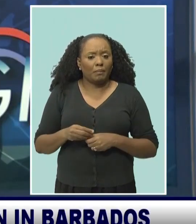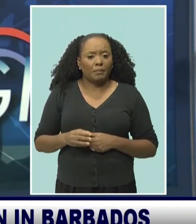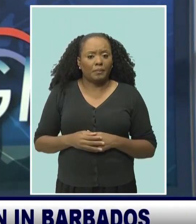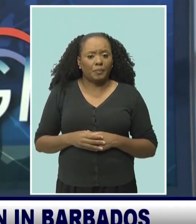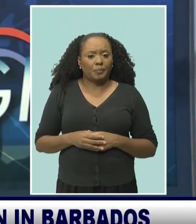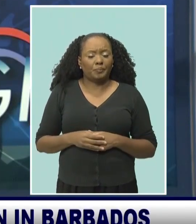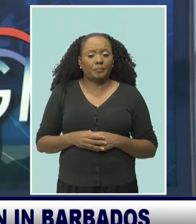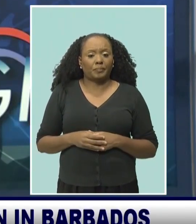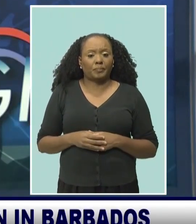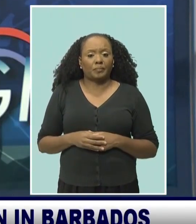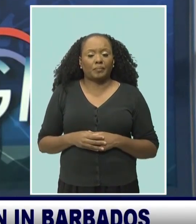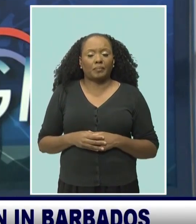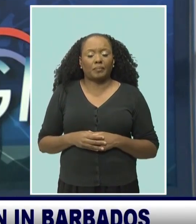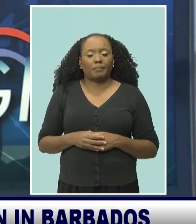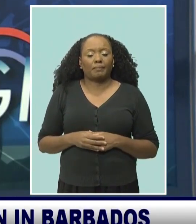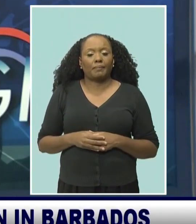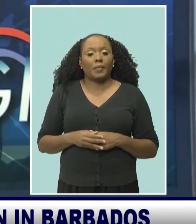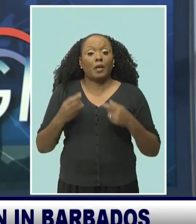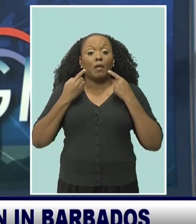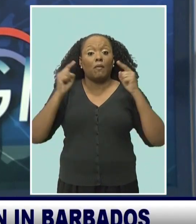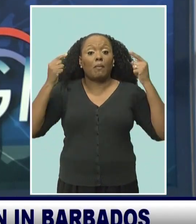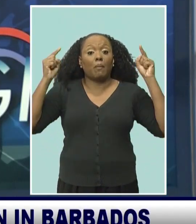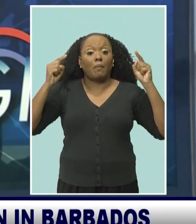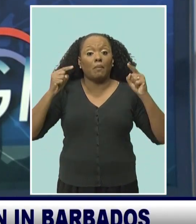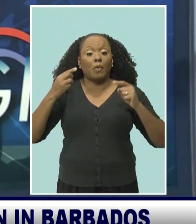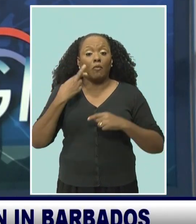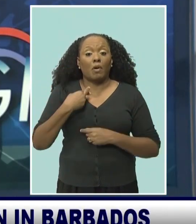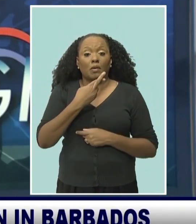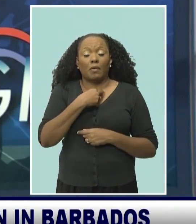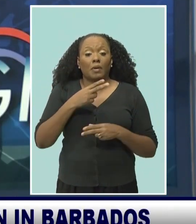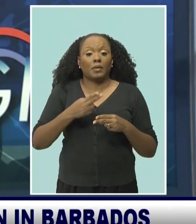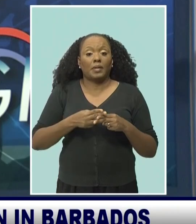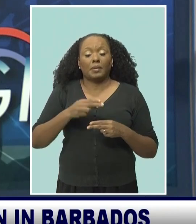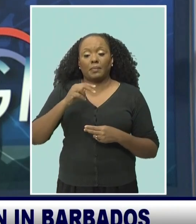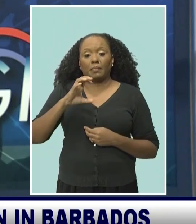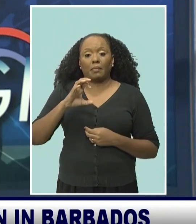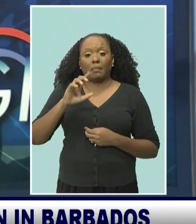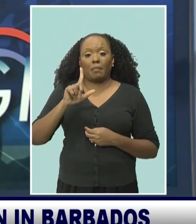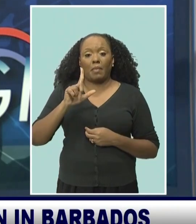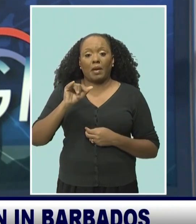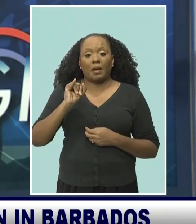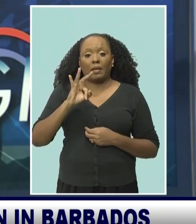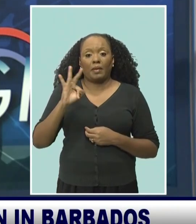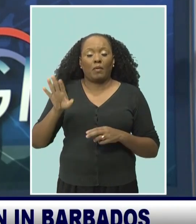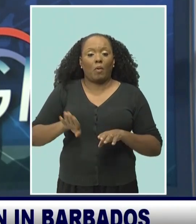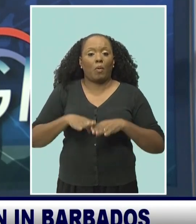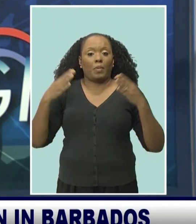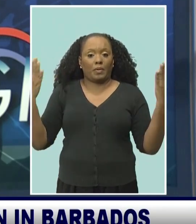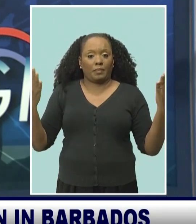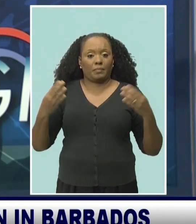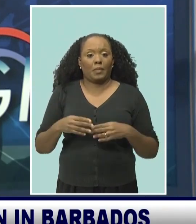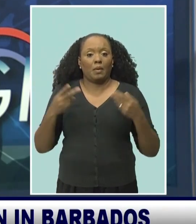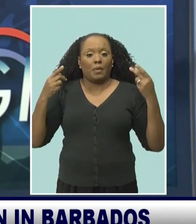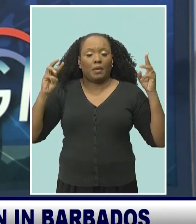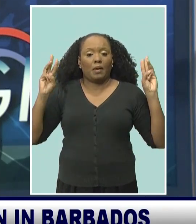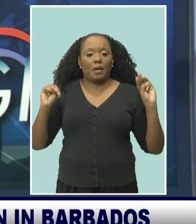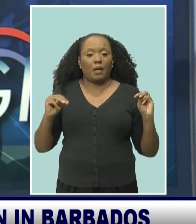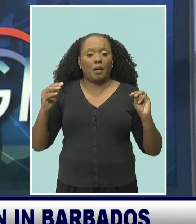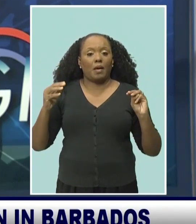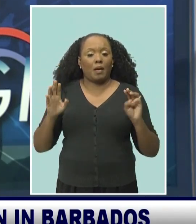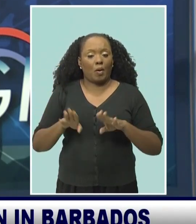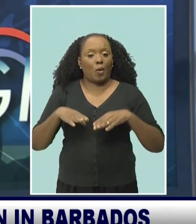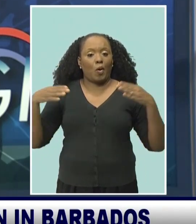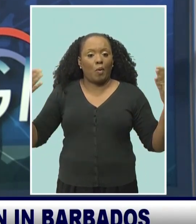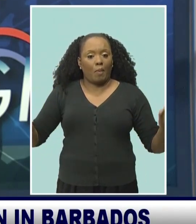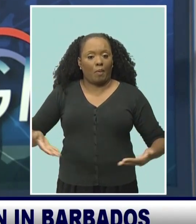The world-acclaimed Cliff Restaurant has reopened with Prime Minister Mia Moore Motley, welcoming the investment by owner Michael Kent in the St.